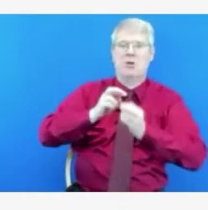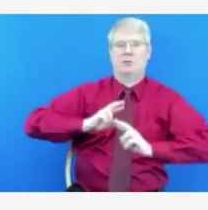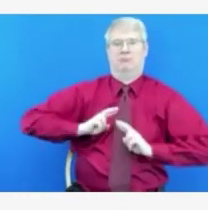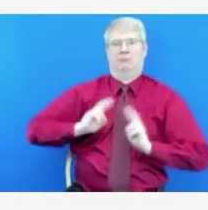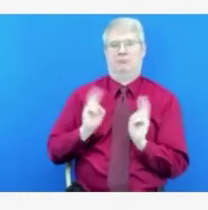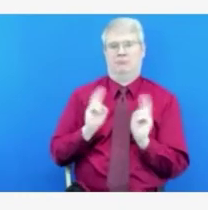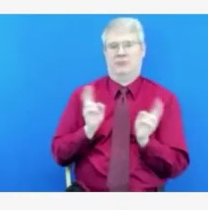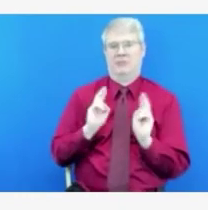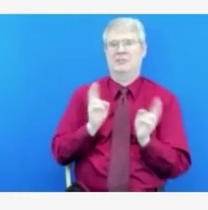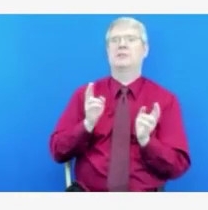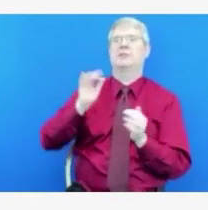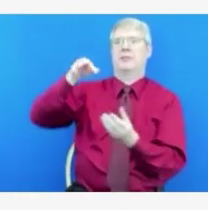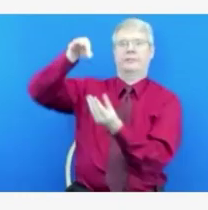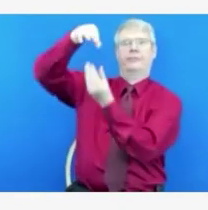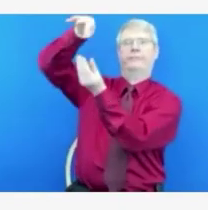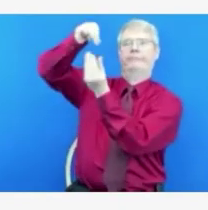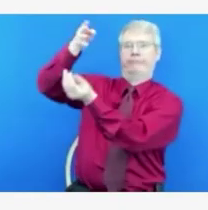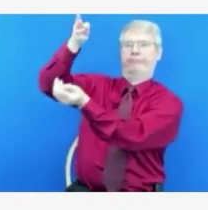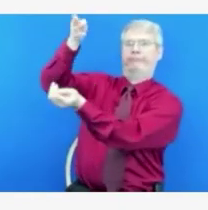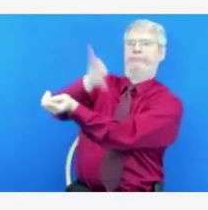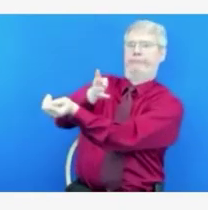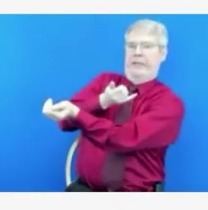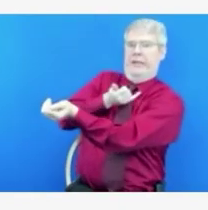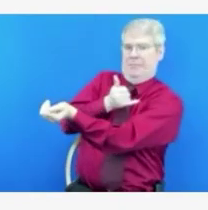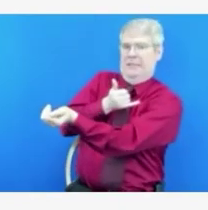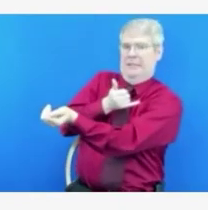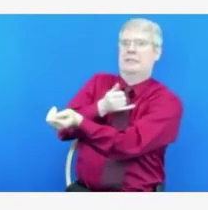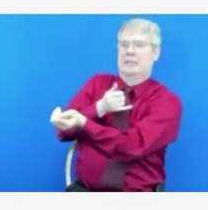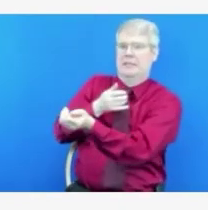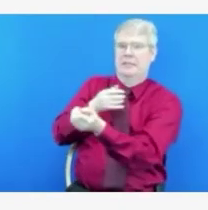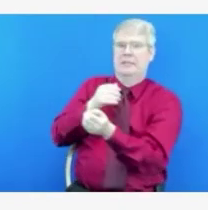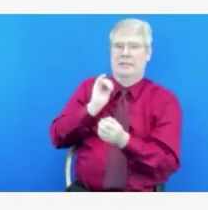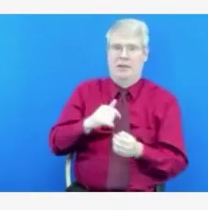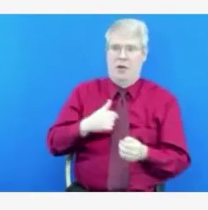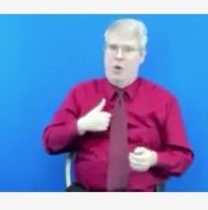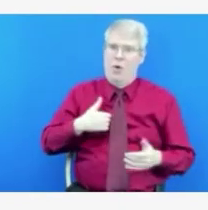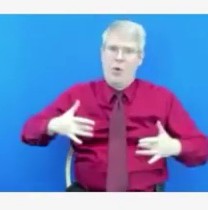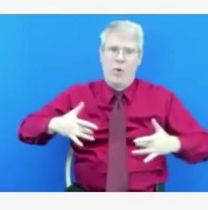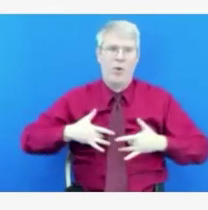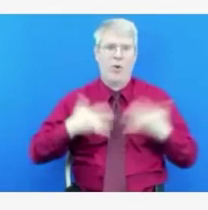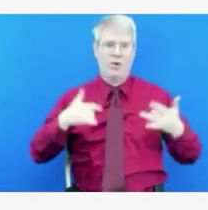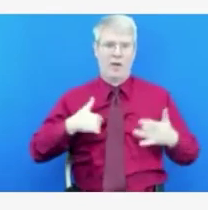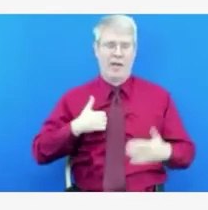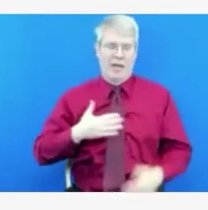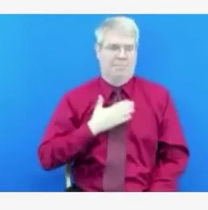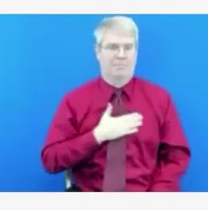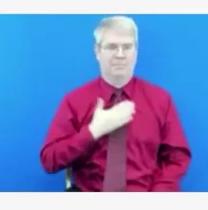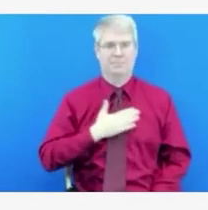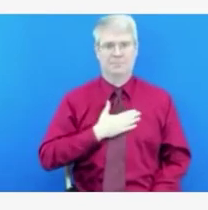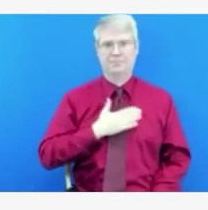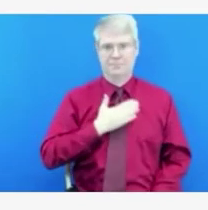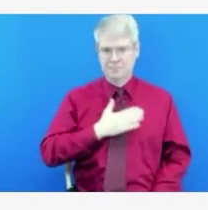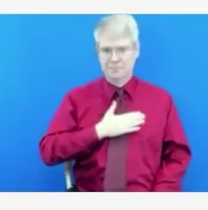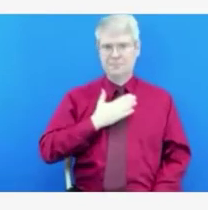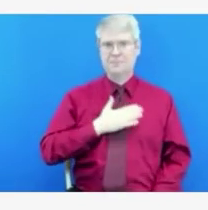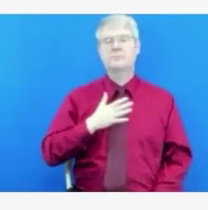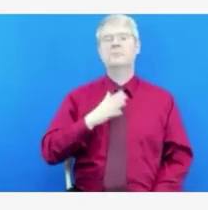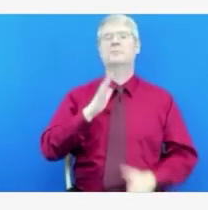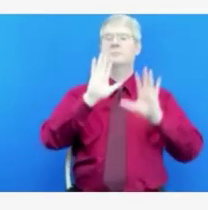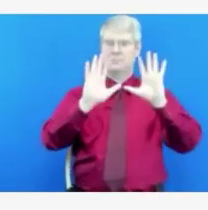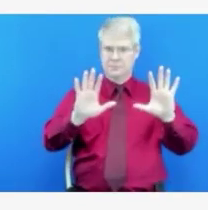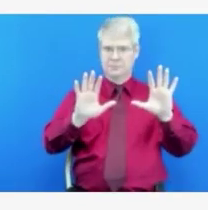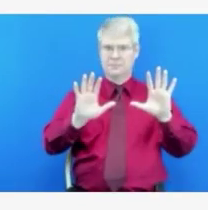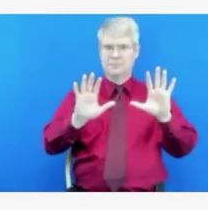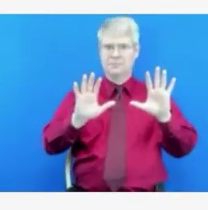And so we're pleased how things are moving forward. Again, my reminder, I give every time these are not vaccines. They